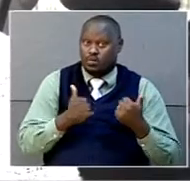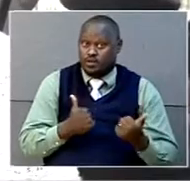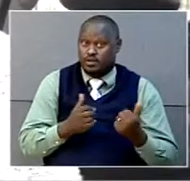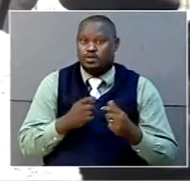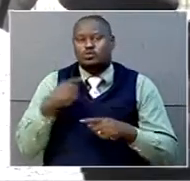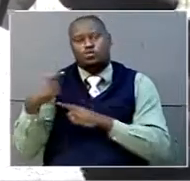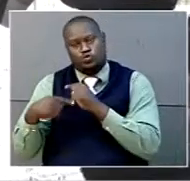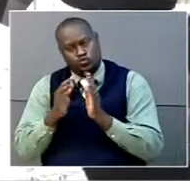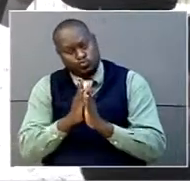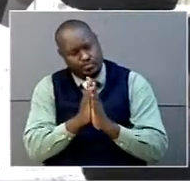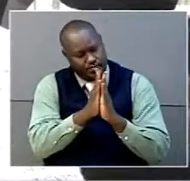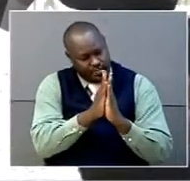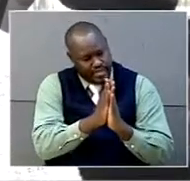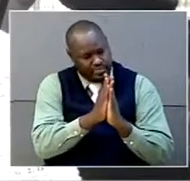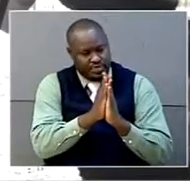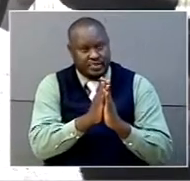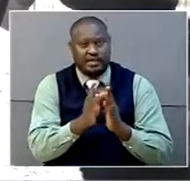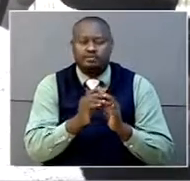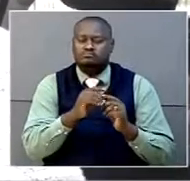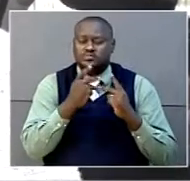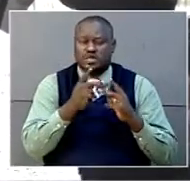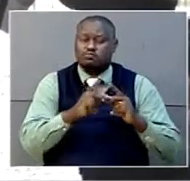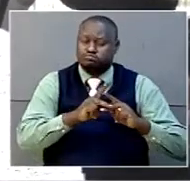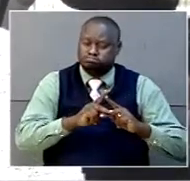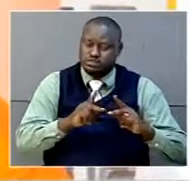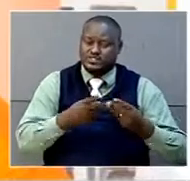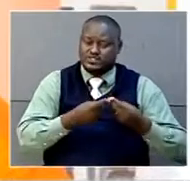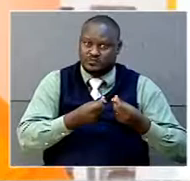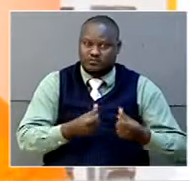for her and to fully recover and get back.